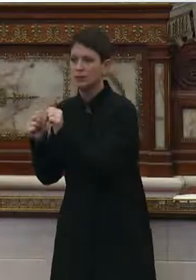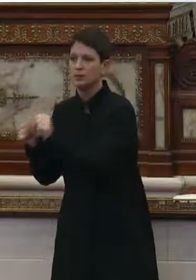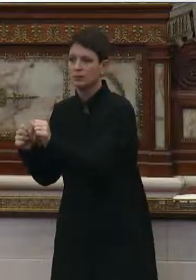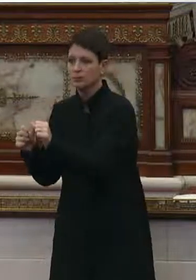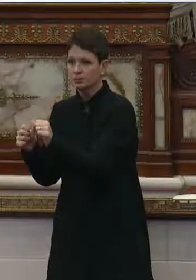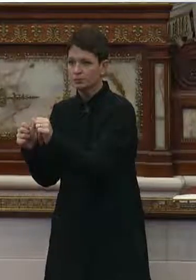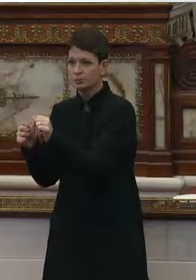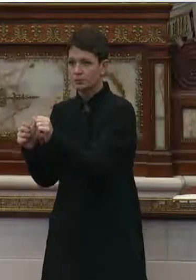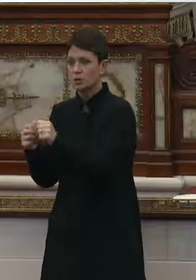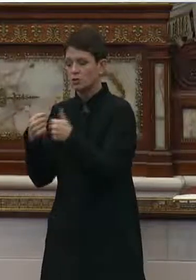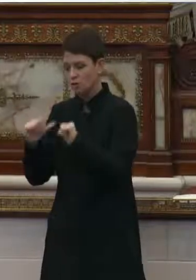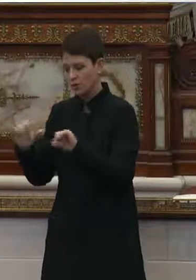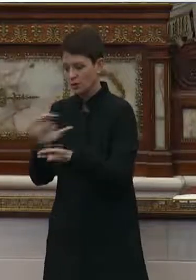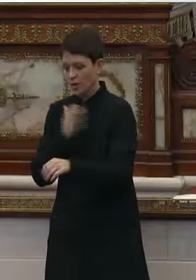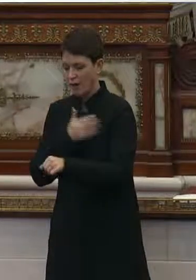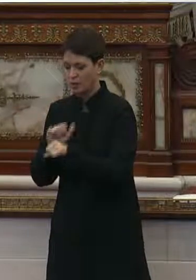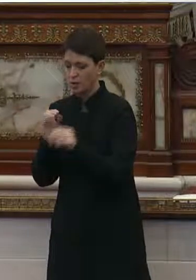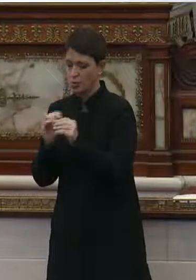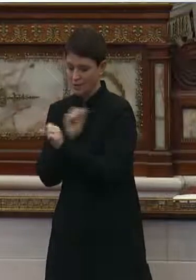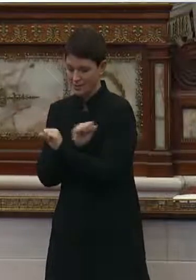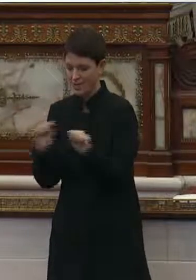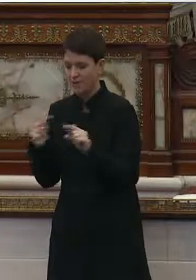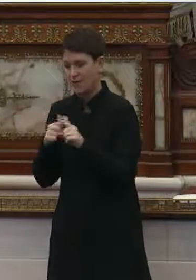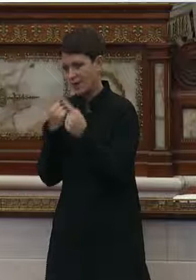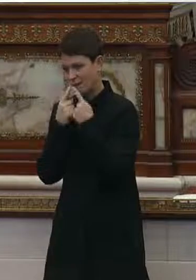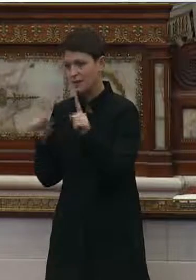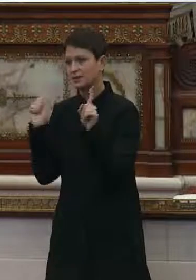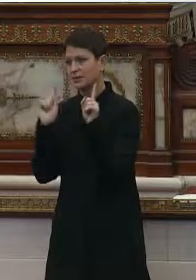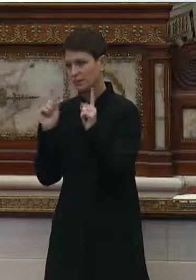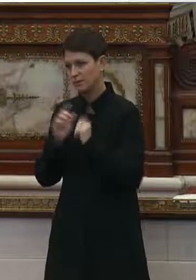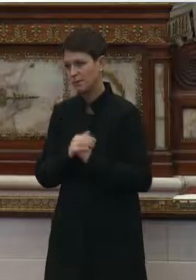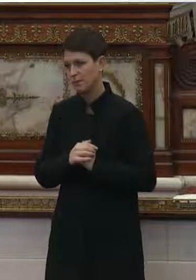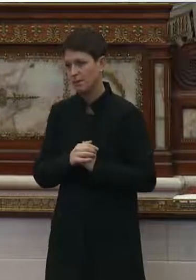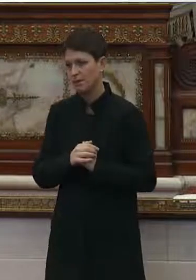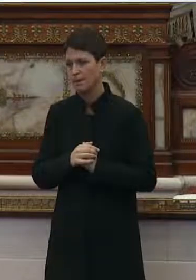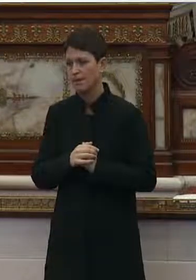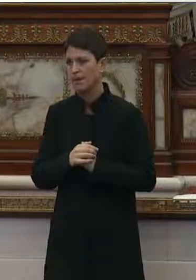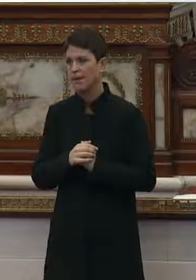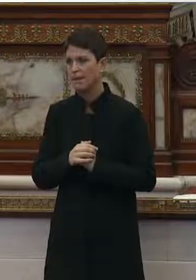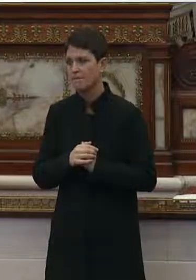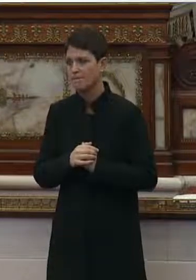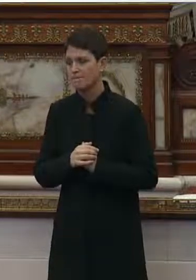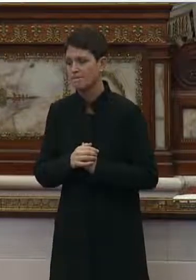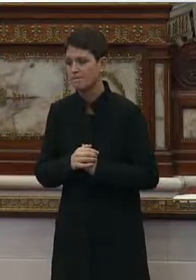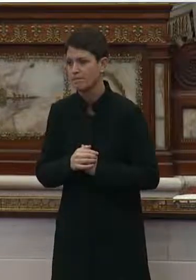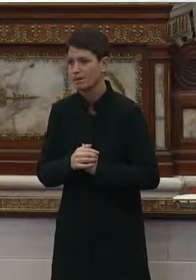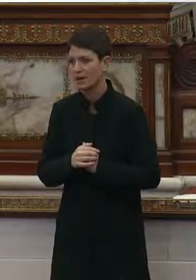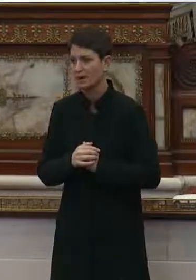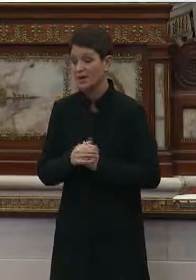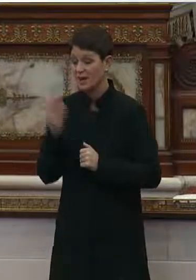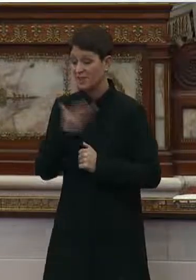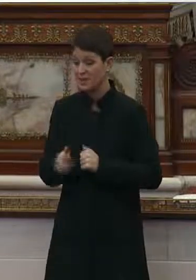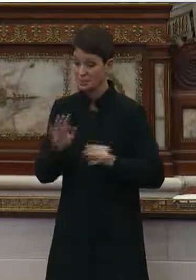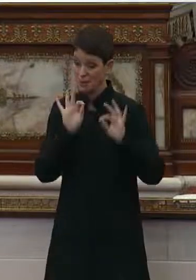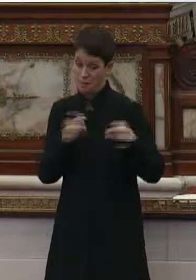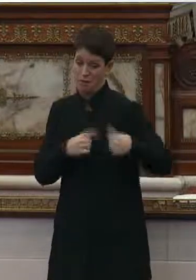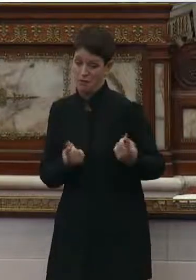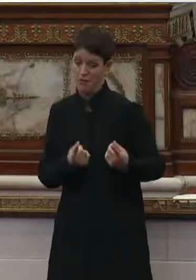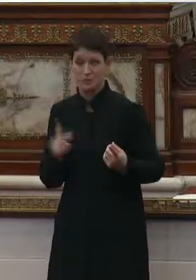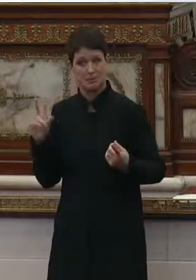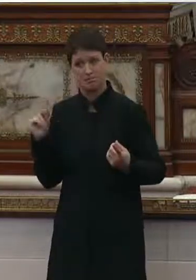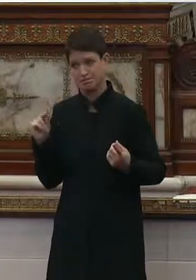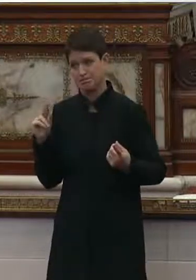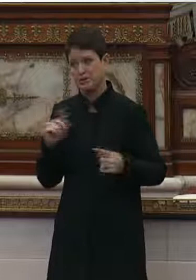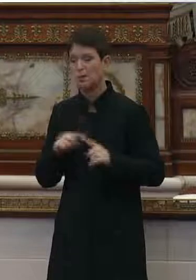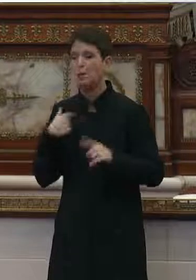doing our jobs safely and effectively. Things have certainly not always been perfect, but